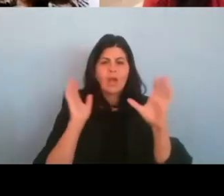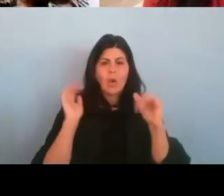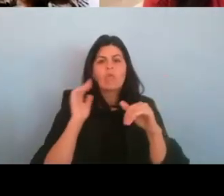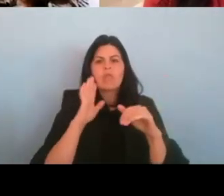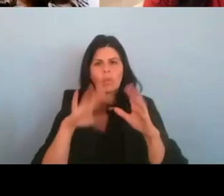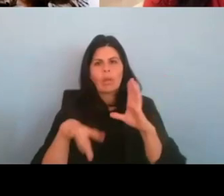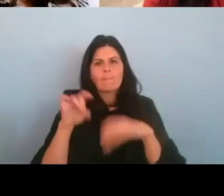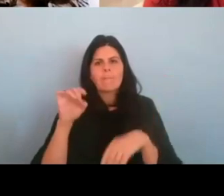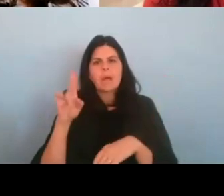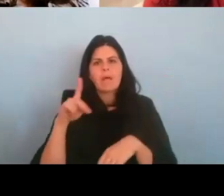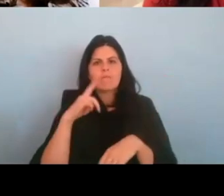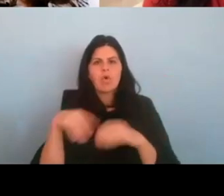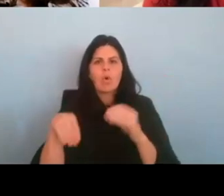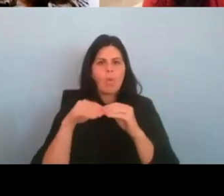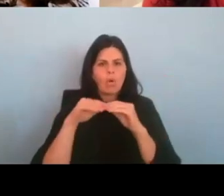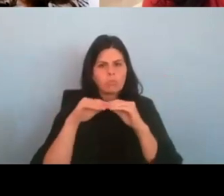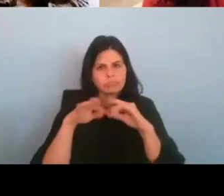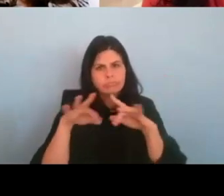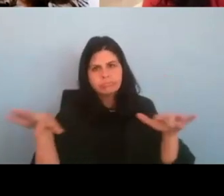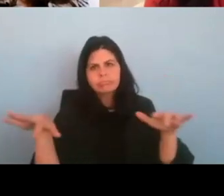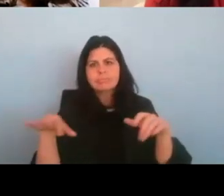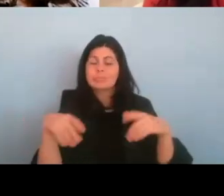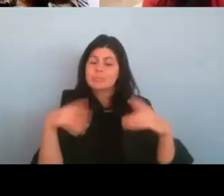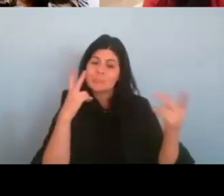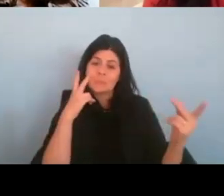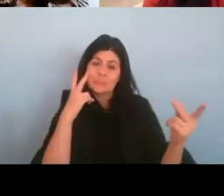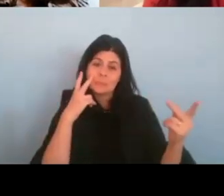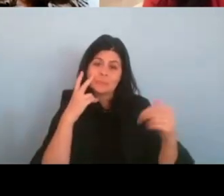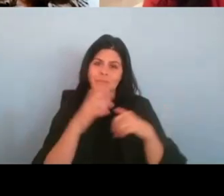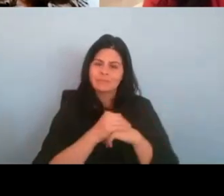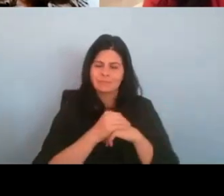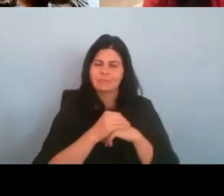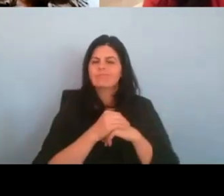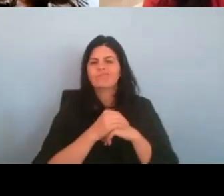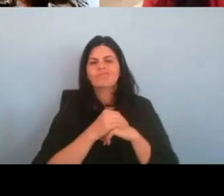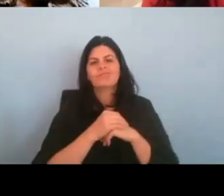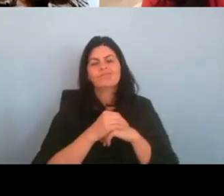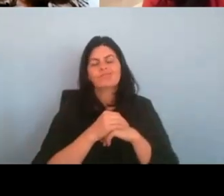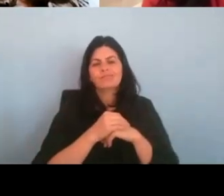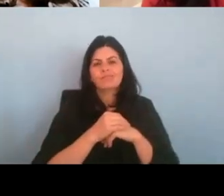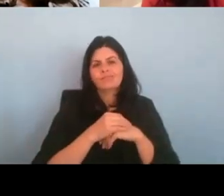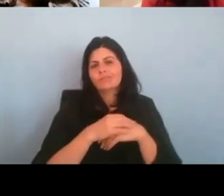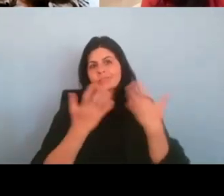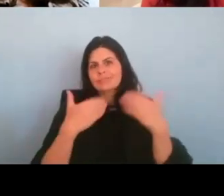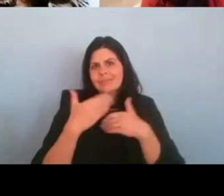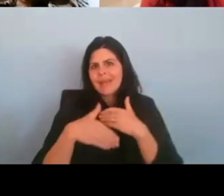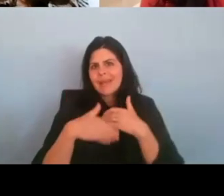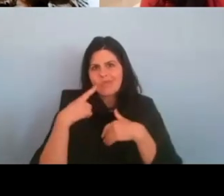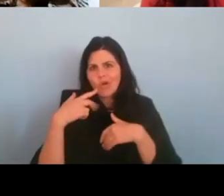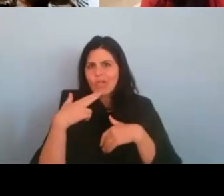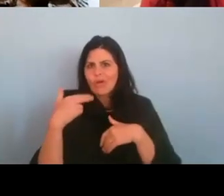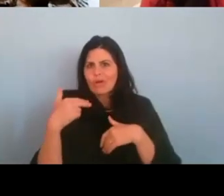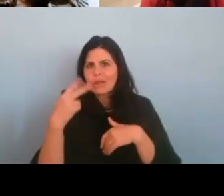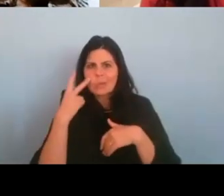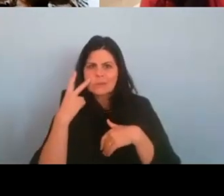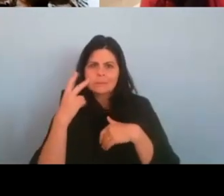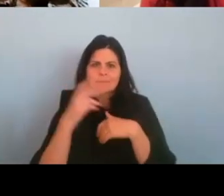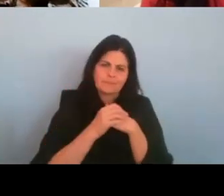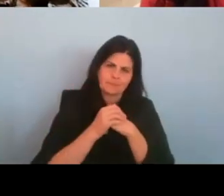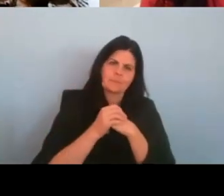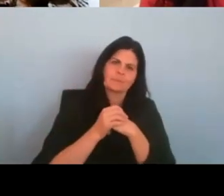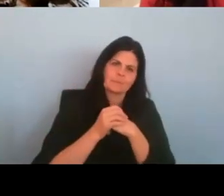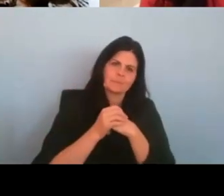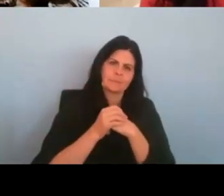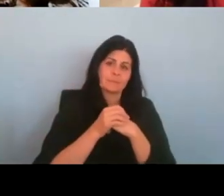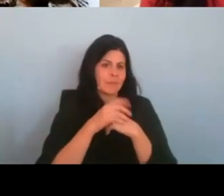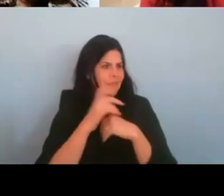distribution, but, um, to be determined on, on, you know, what's, what's next for 13. I get it.